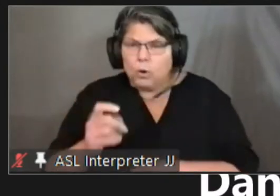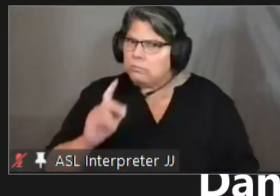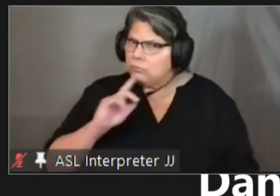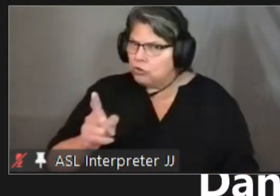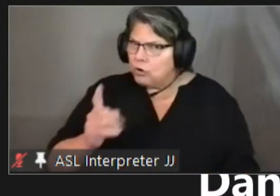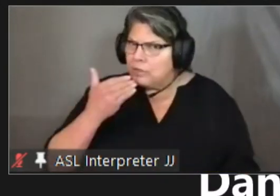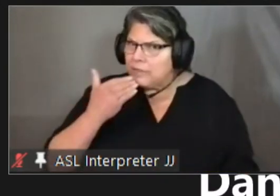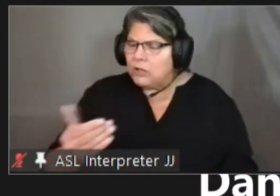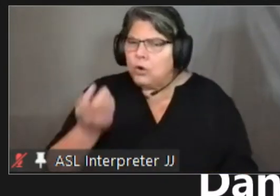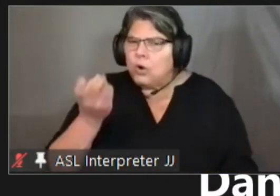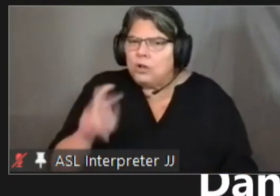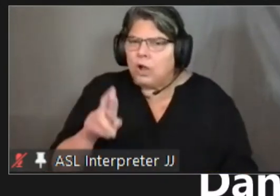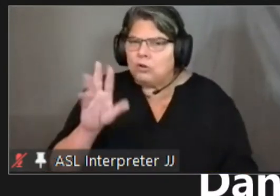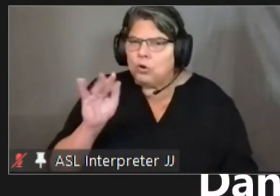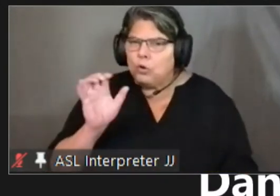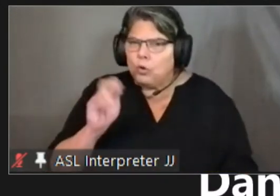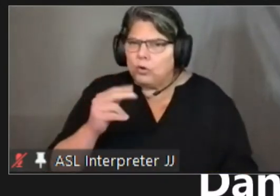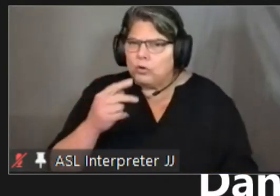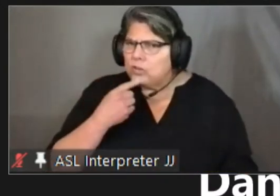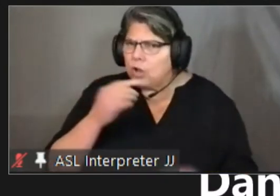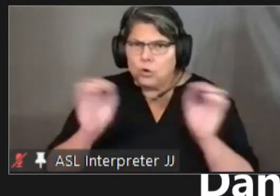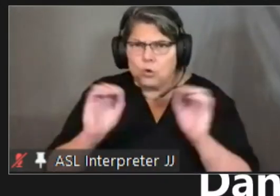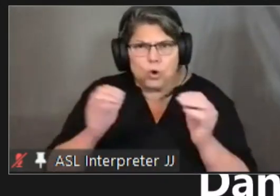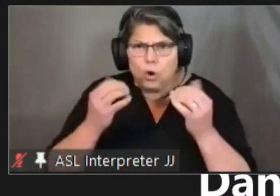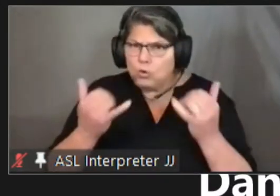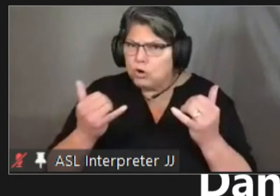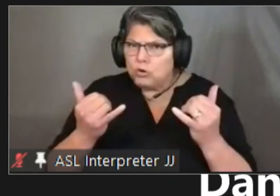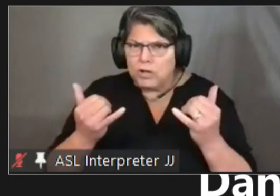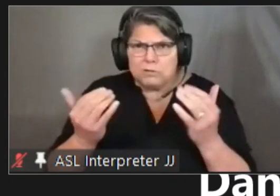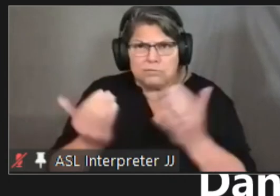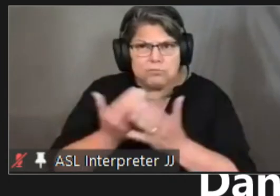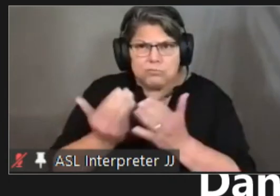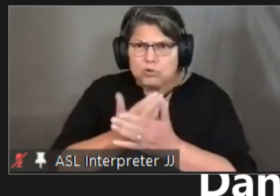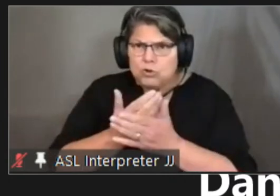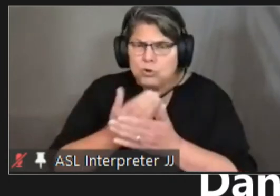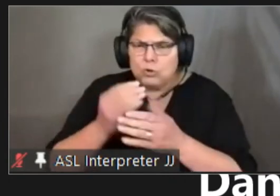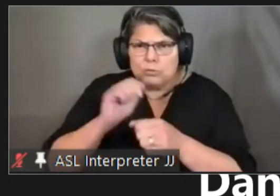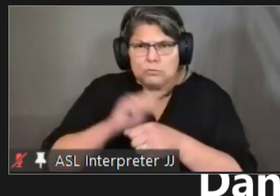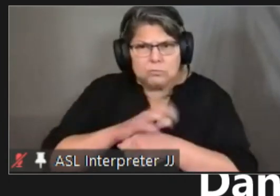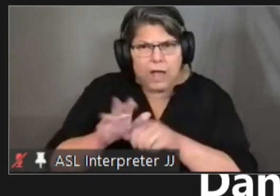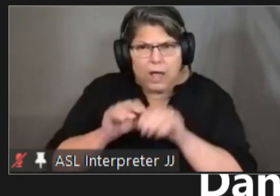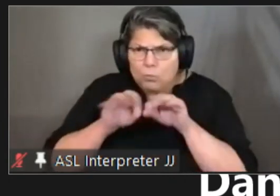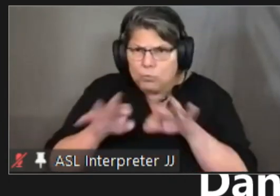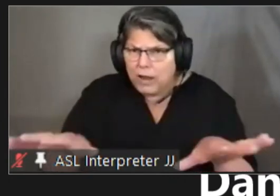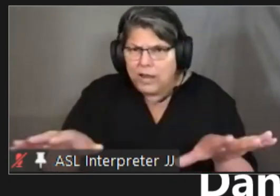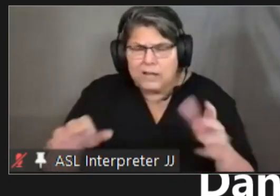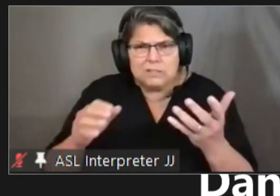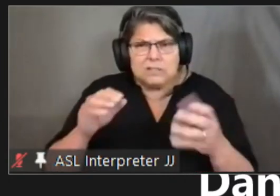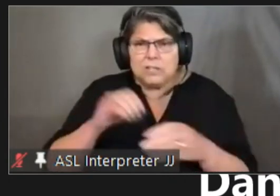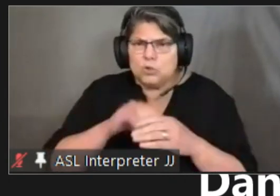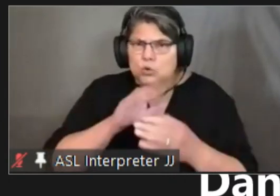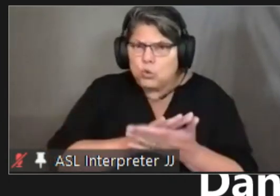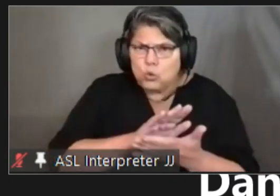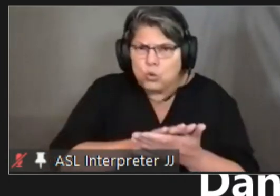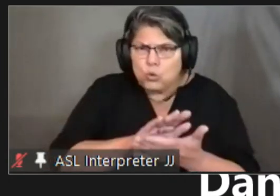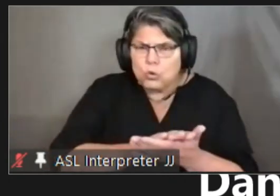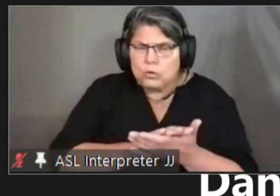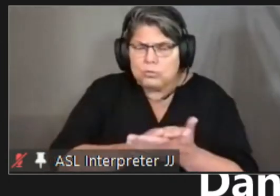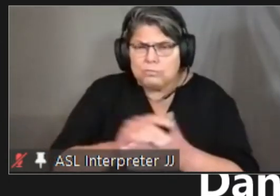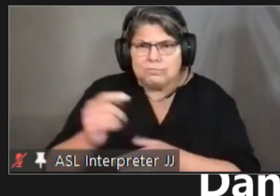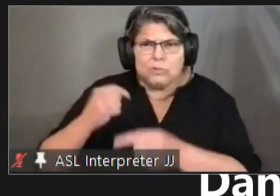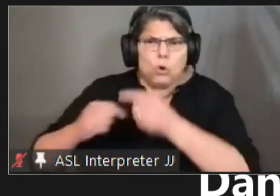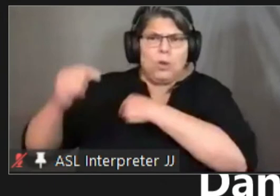dr corin you said there was no current outbreaks or any cases related to school going back since we've